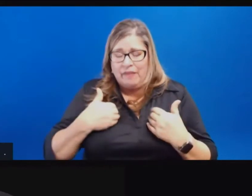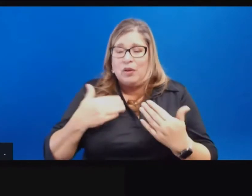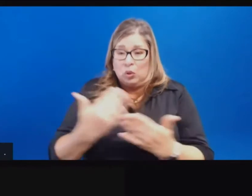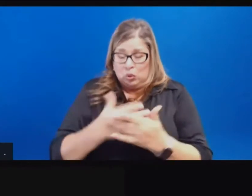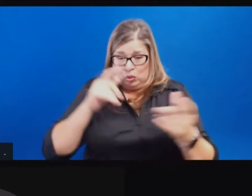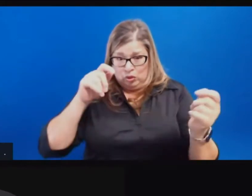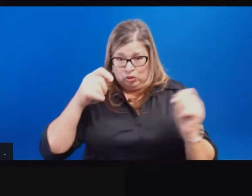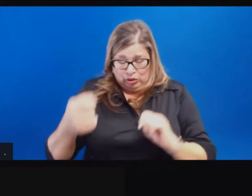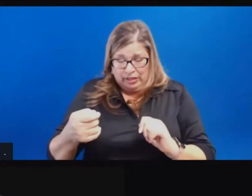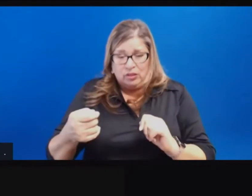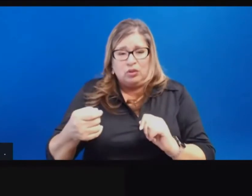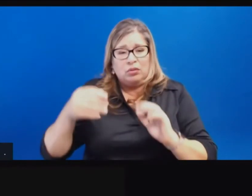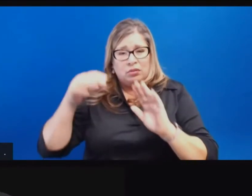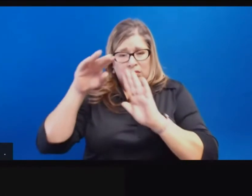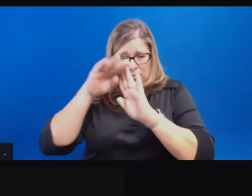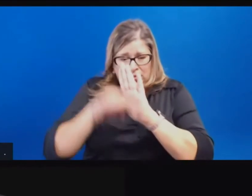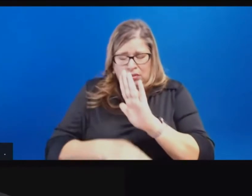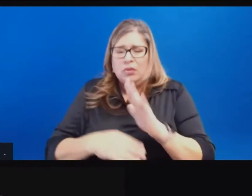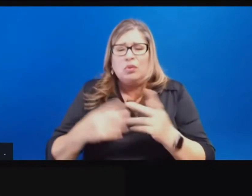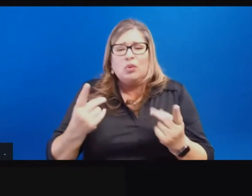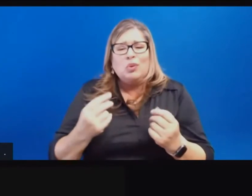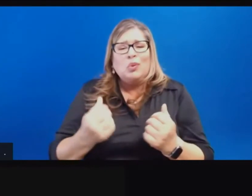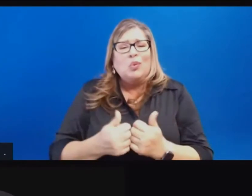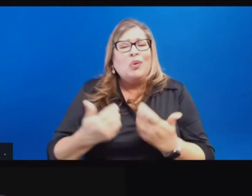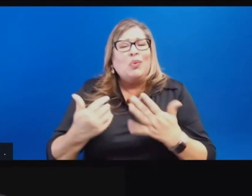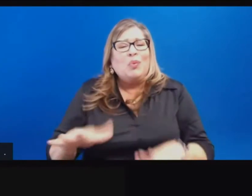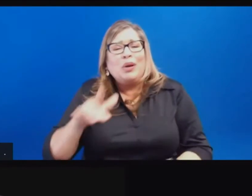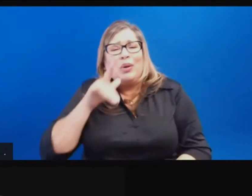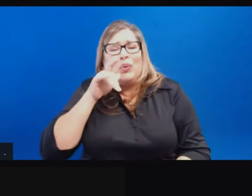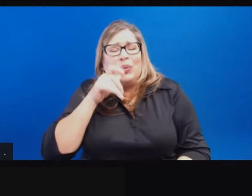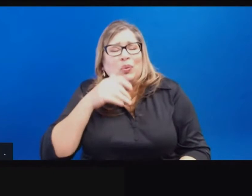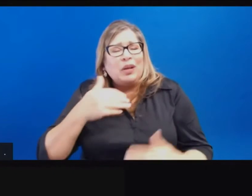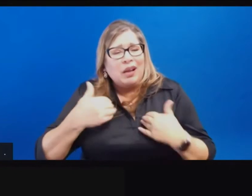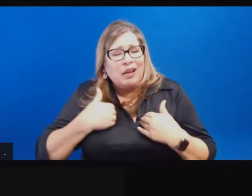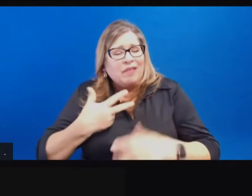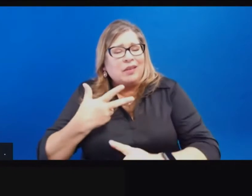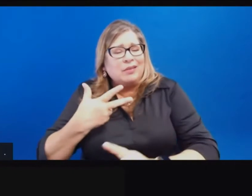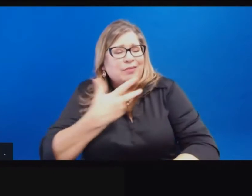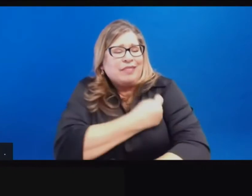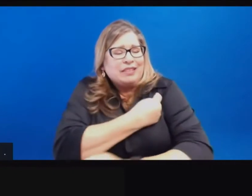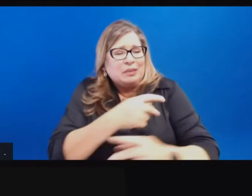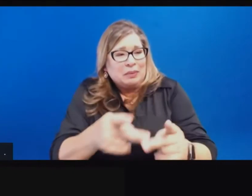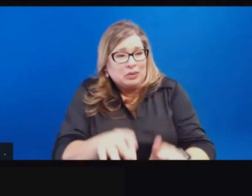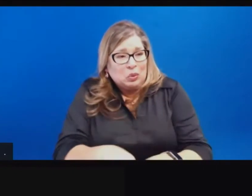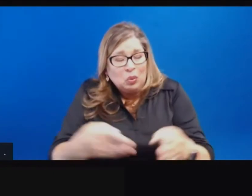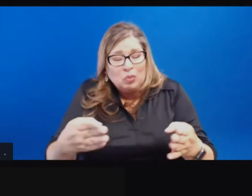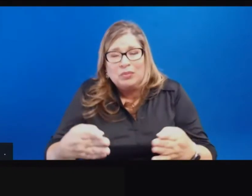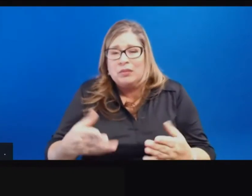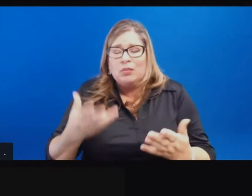turning to the ICU capacity, will those projections now be on the state's model page and updated daily? Thank you.